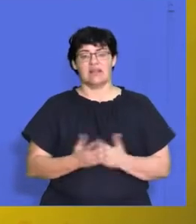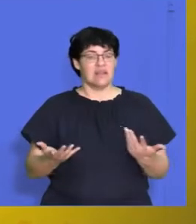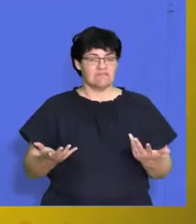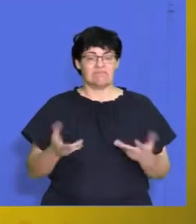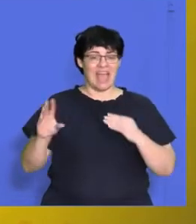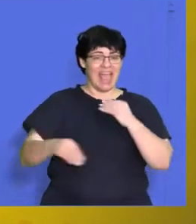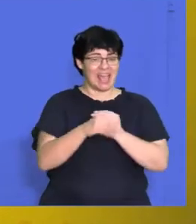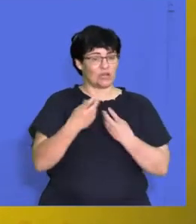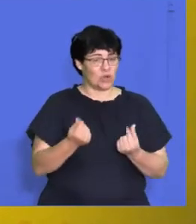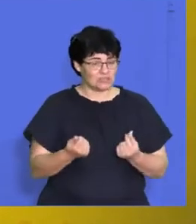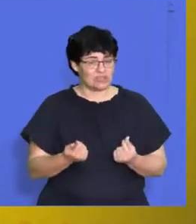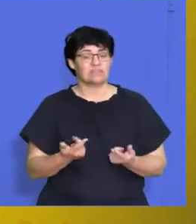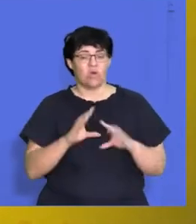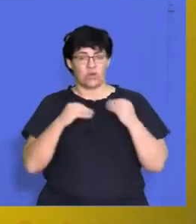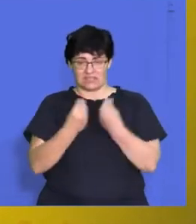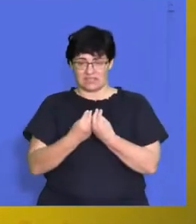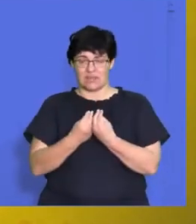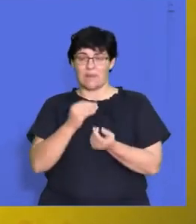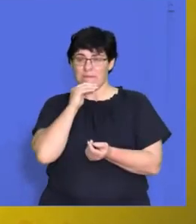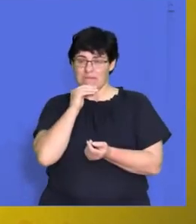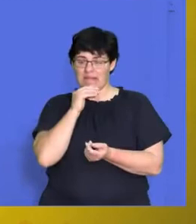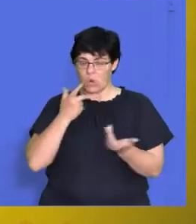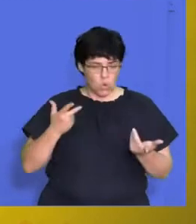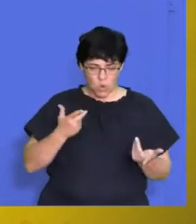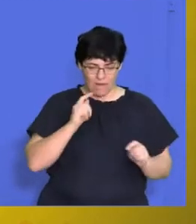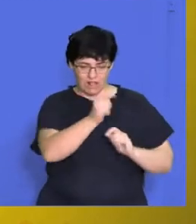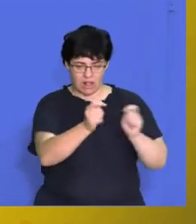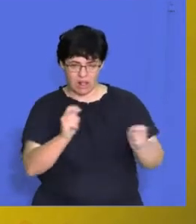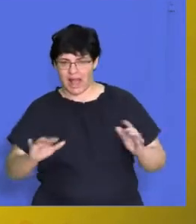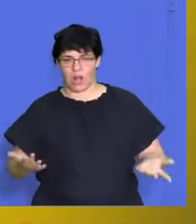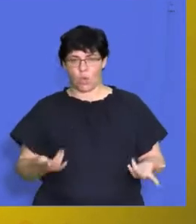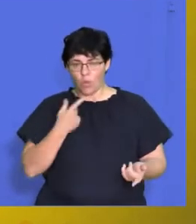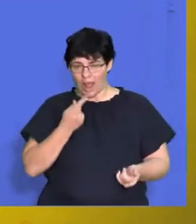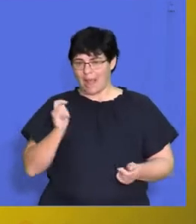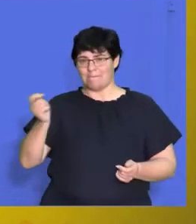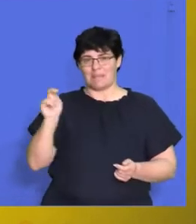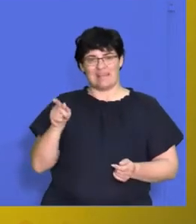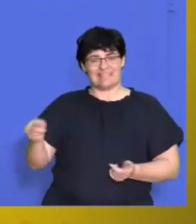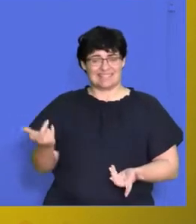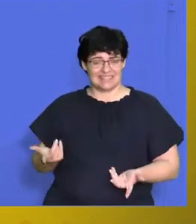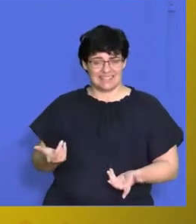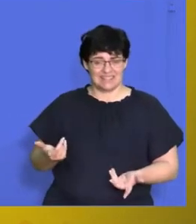that's an additional cost for the organization, that could hamper their cash flow. Also could